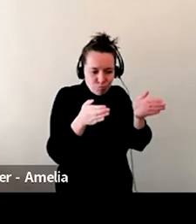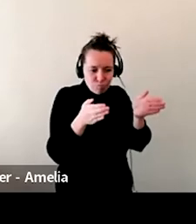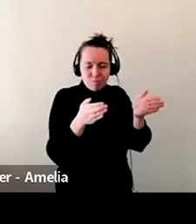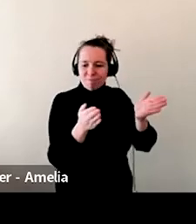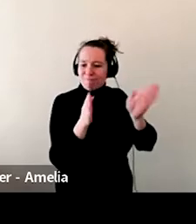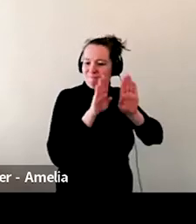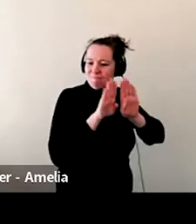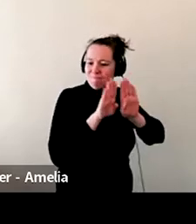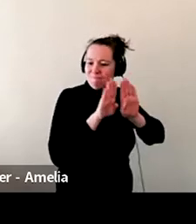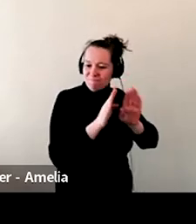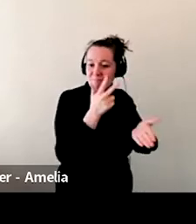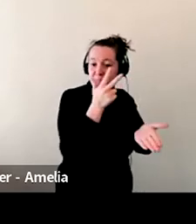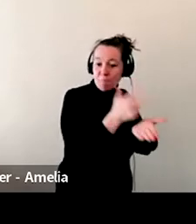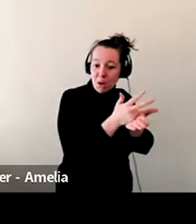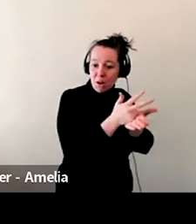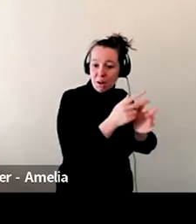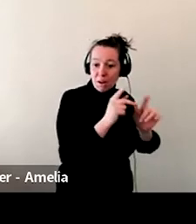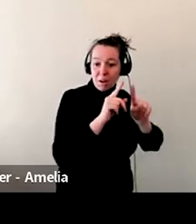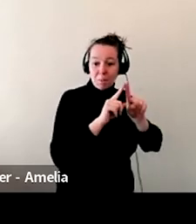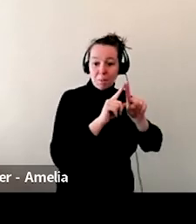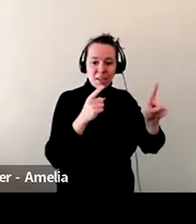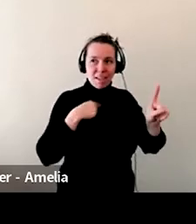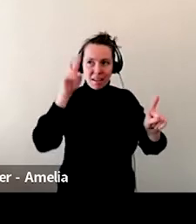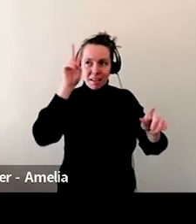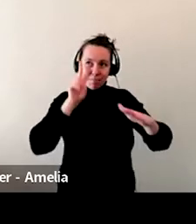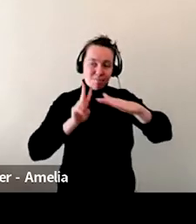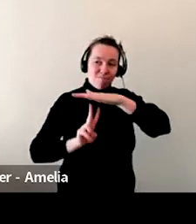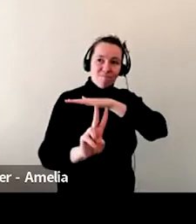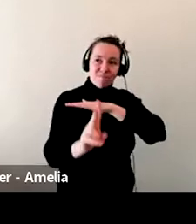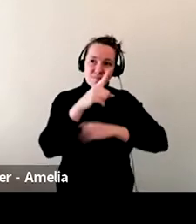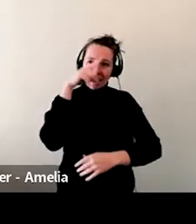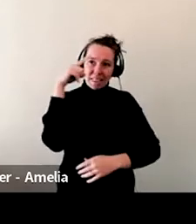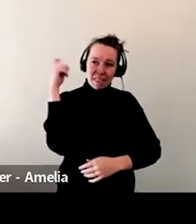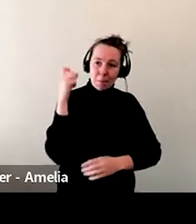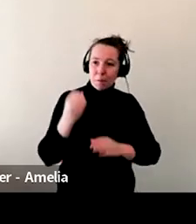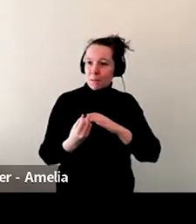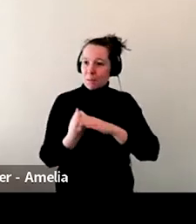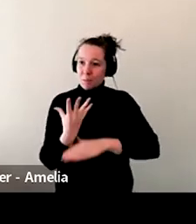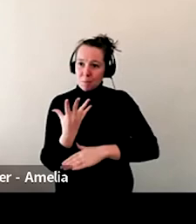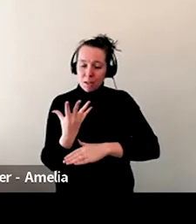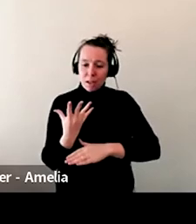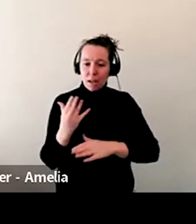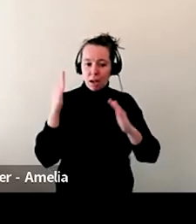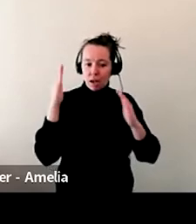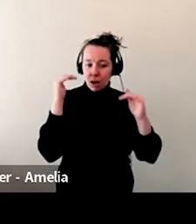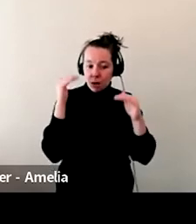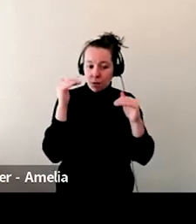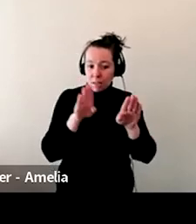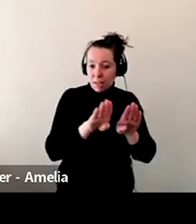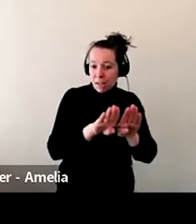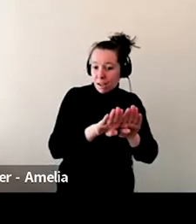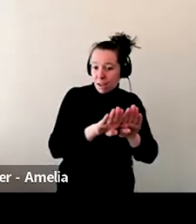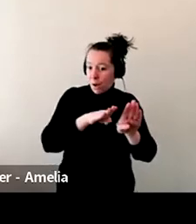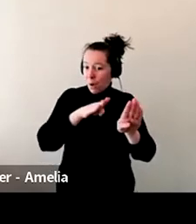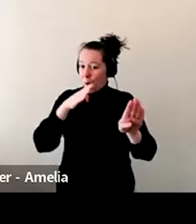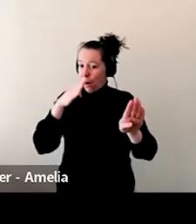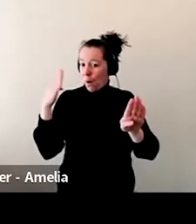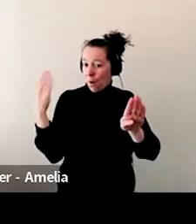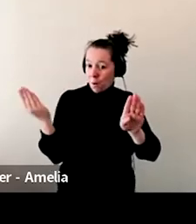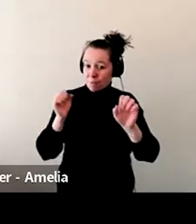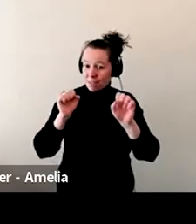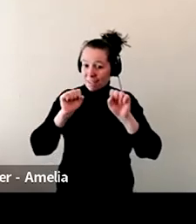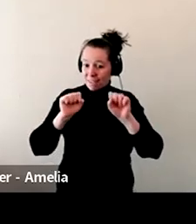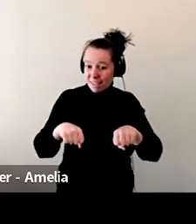but I have big plans. My hope is that with hopefully things opening up further in the summer, I'll be able to take the